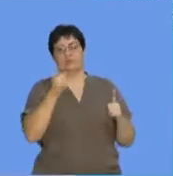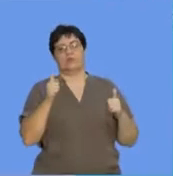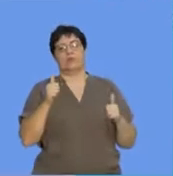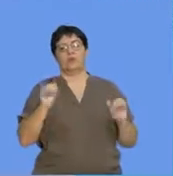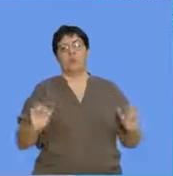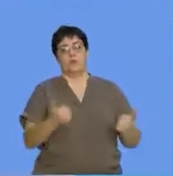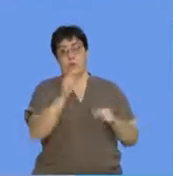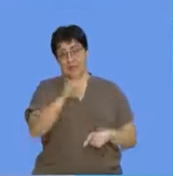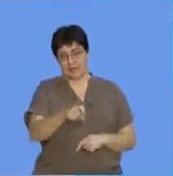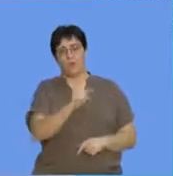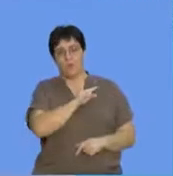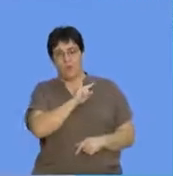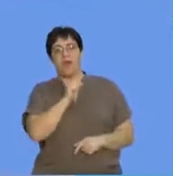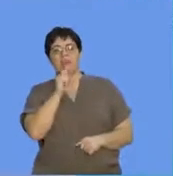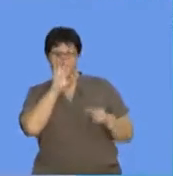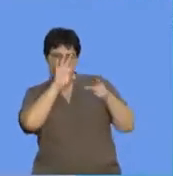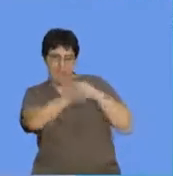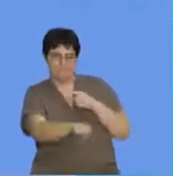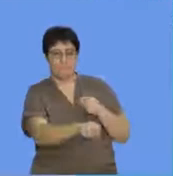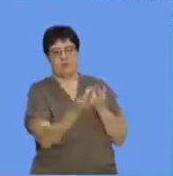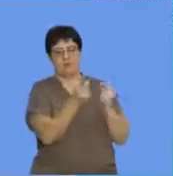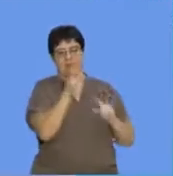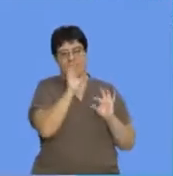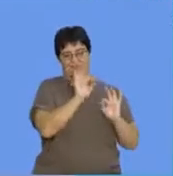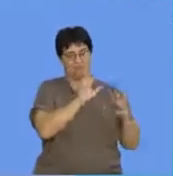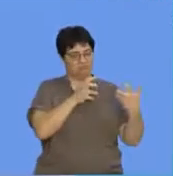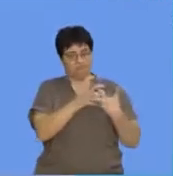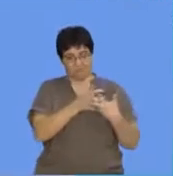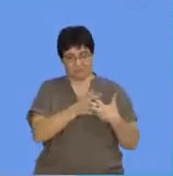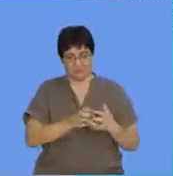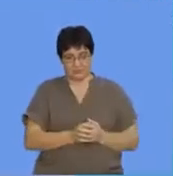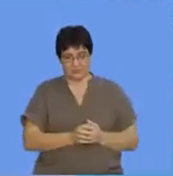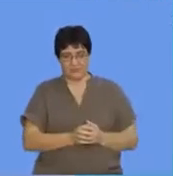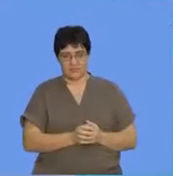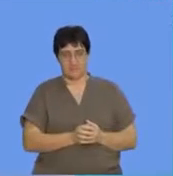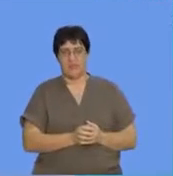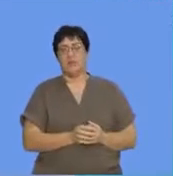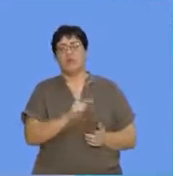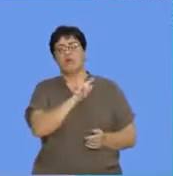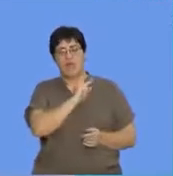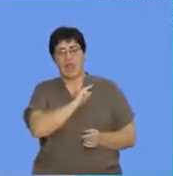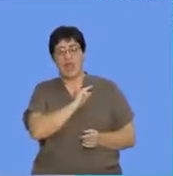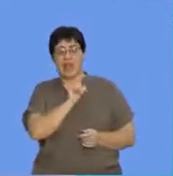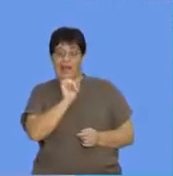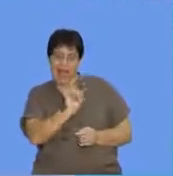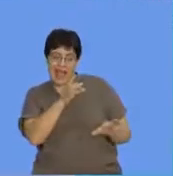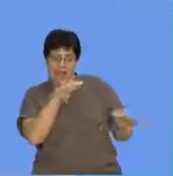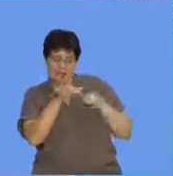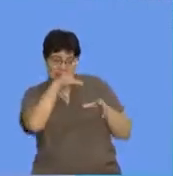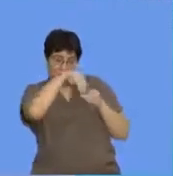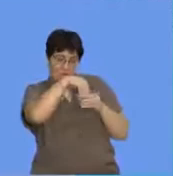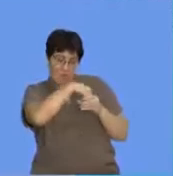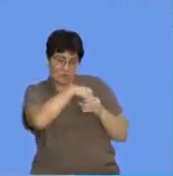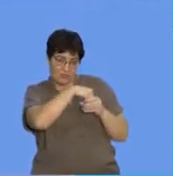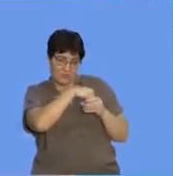you know, guiding us to the correct substance in terms of identifying it. So it has a lot to do with the classification. So along the way,